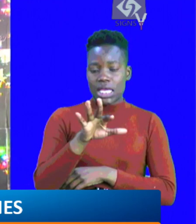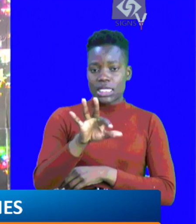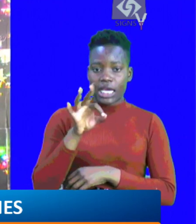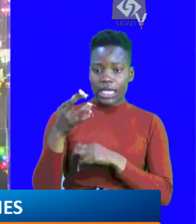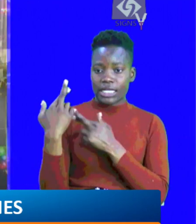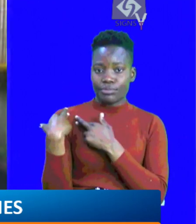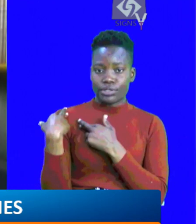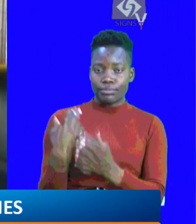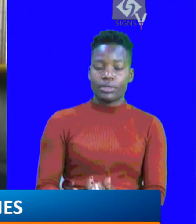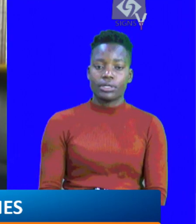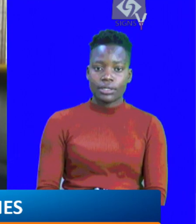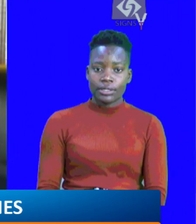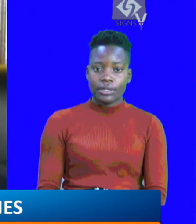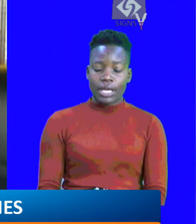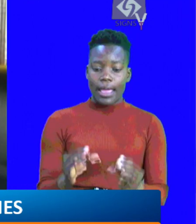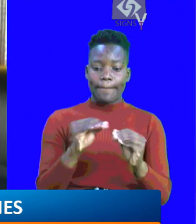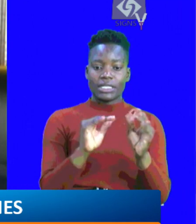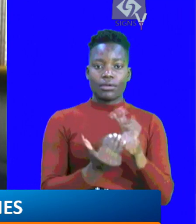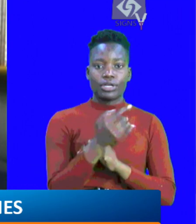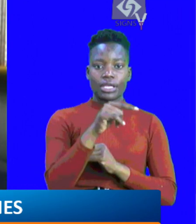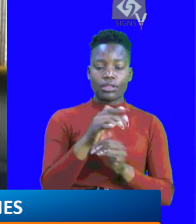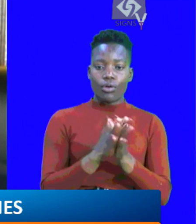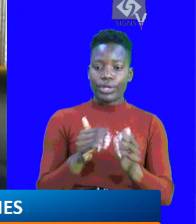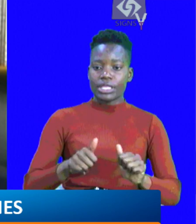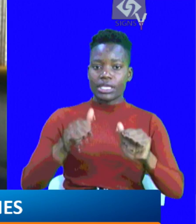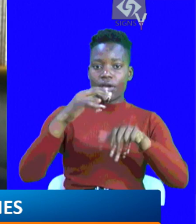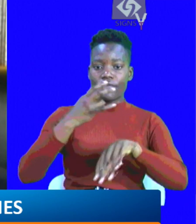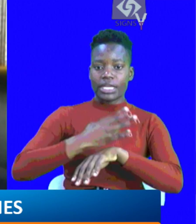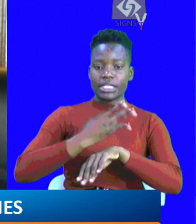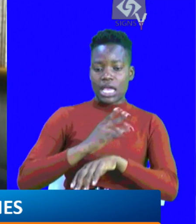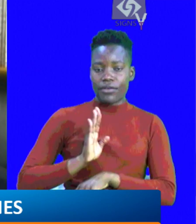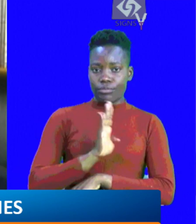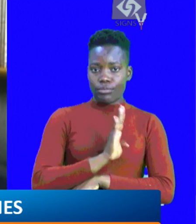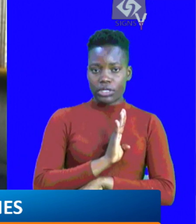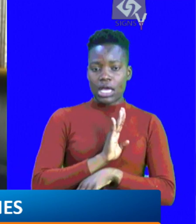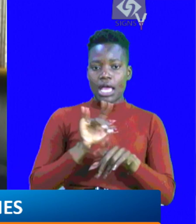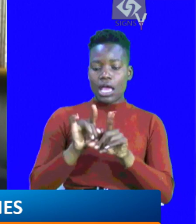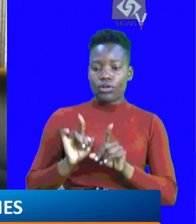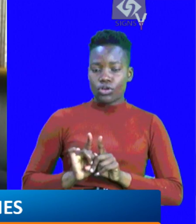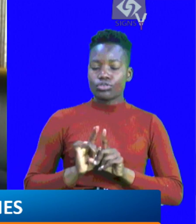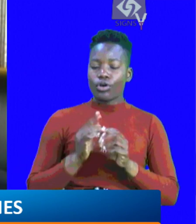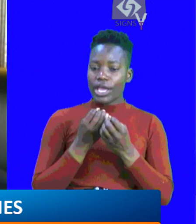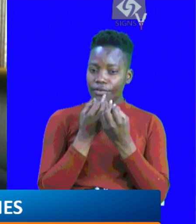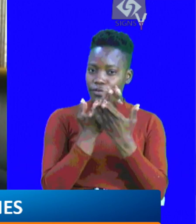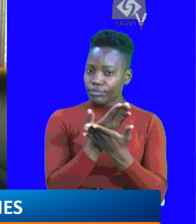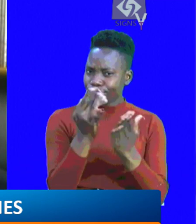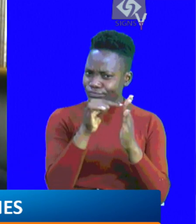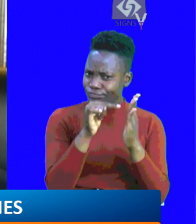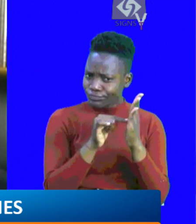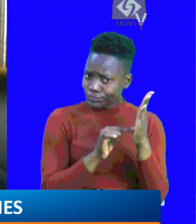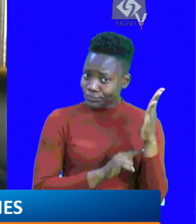culpable will be held to account. I had a meeting this morning with the chair of NHIF board